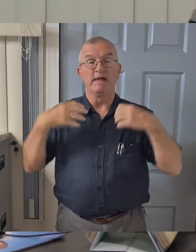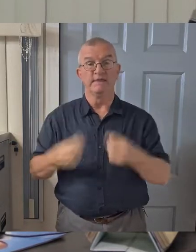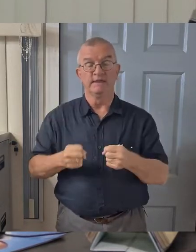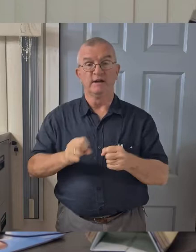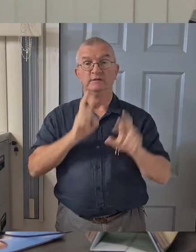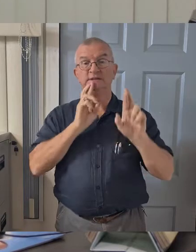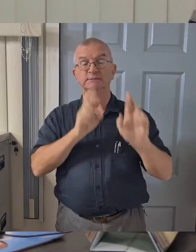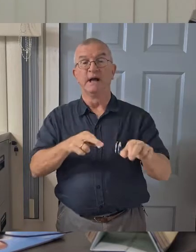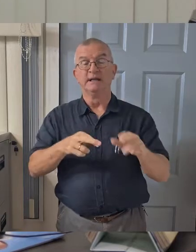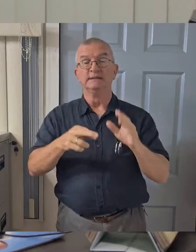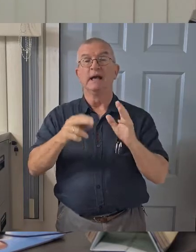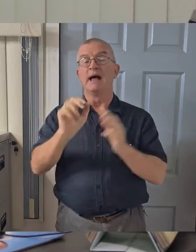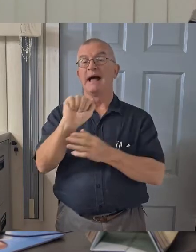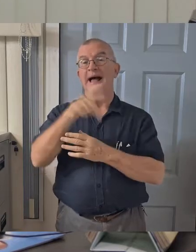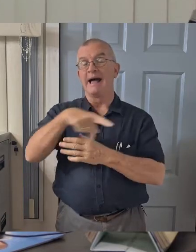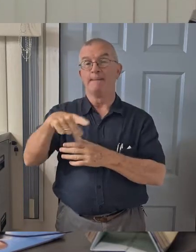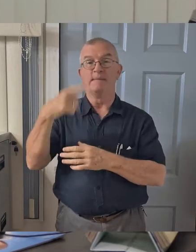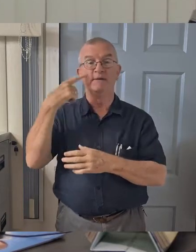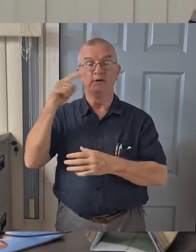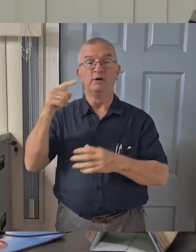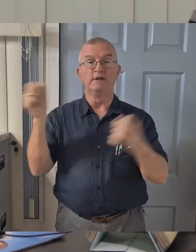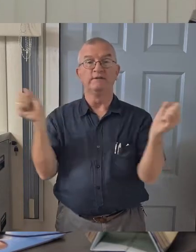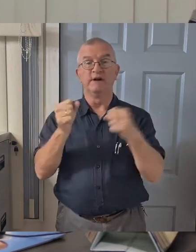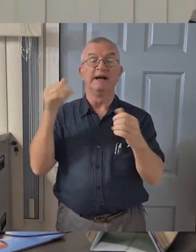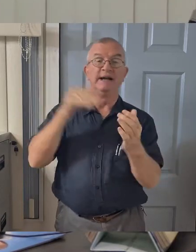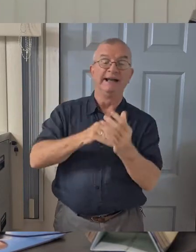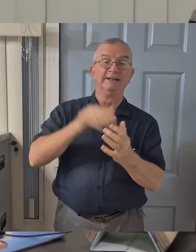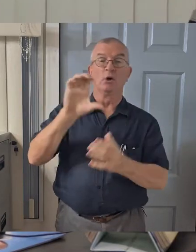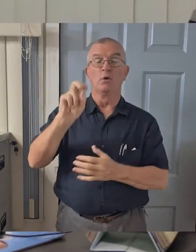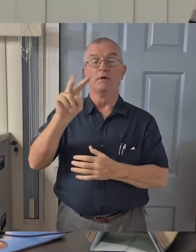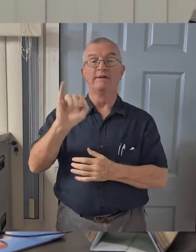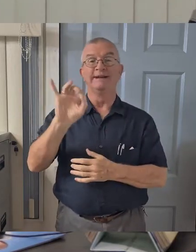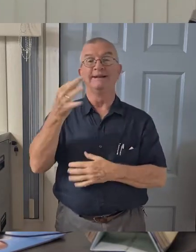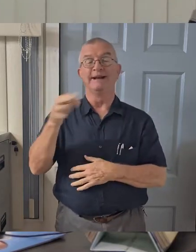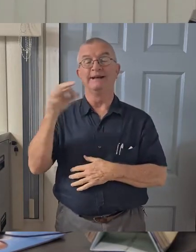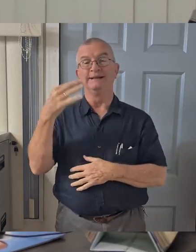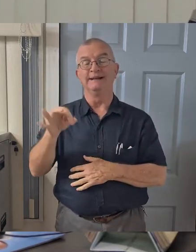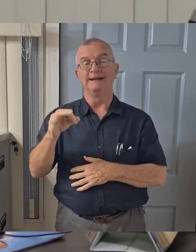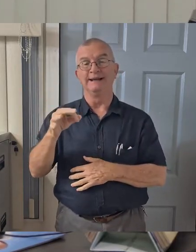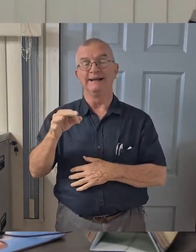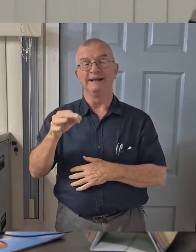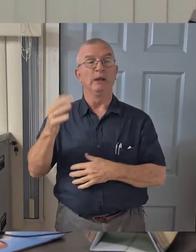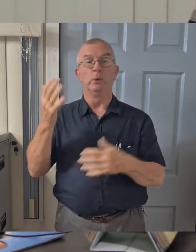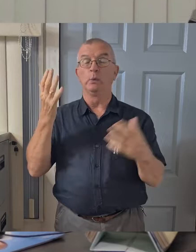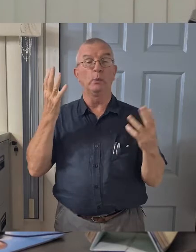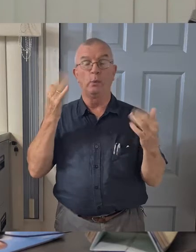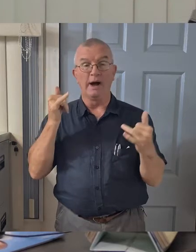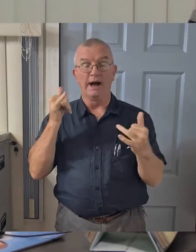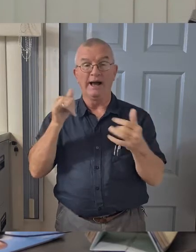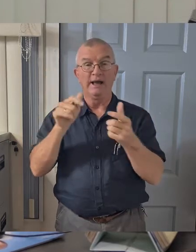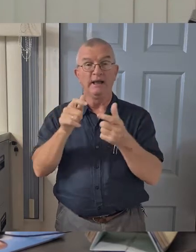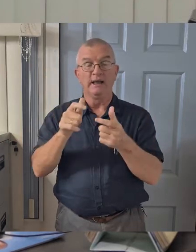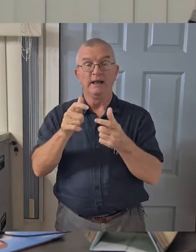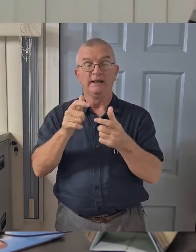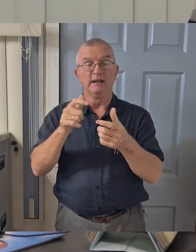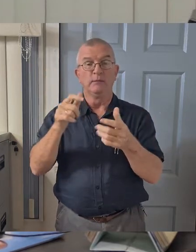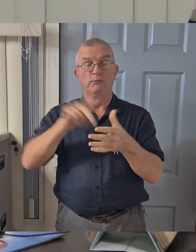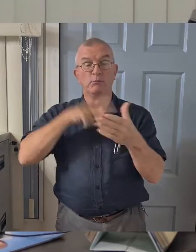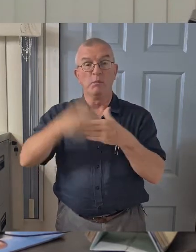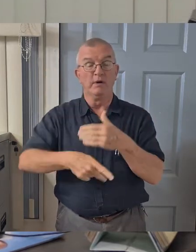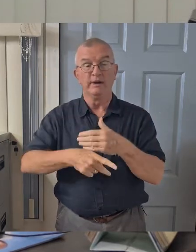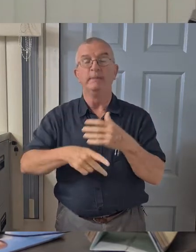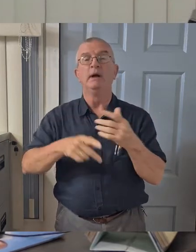application for the fight against COVID-19. The purpose of this application is to enhance the